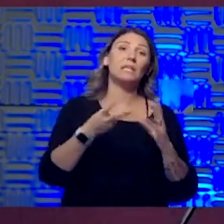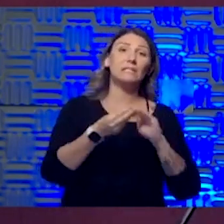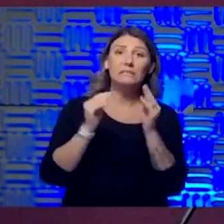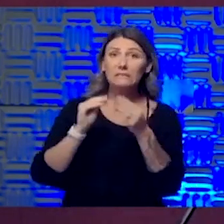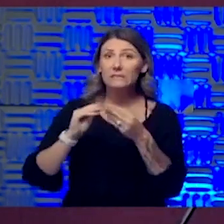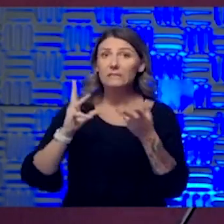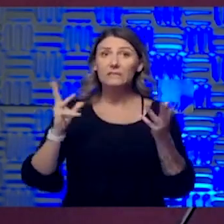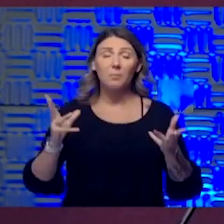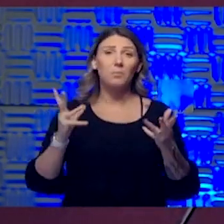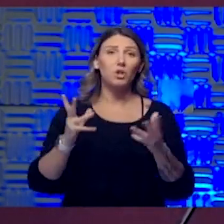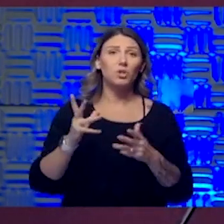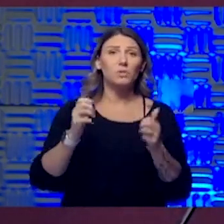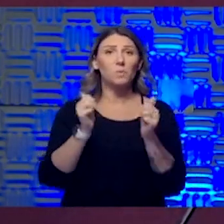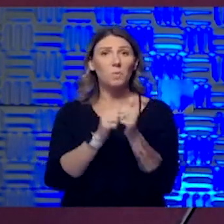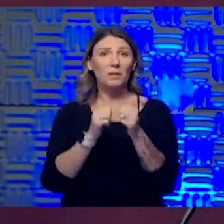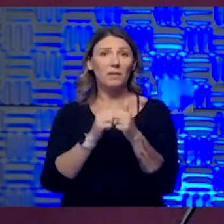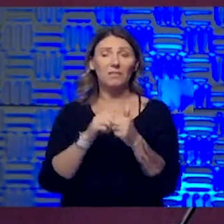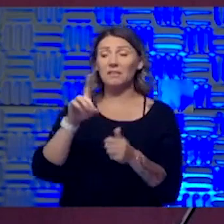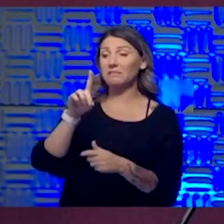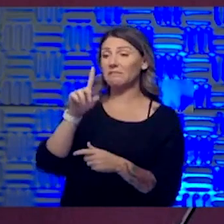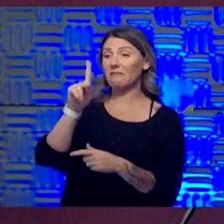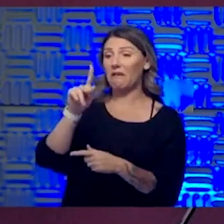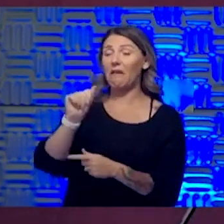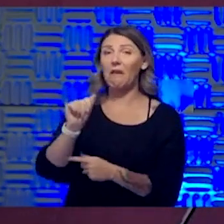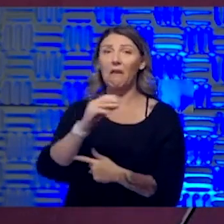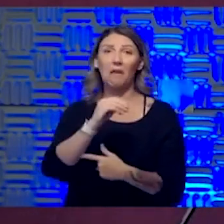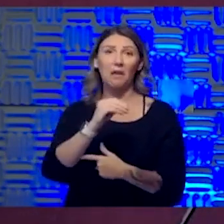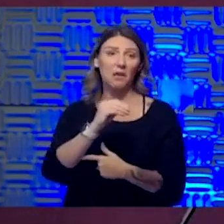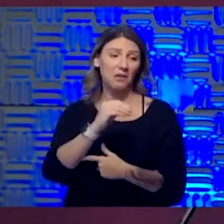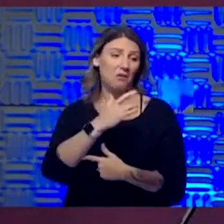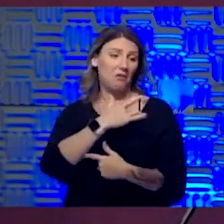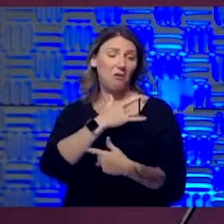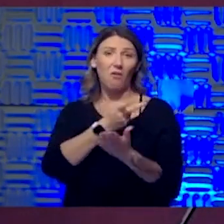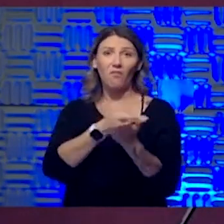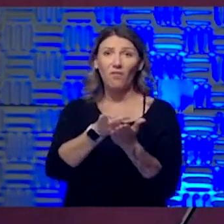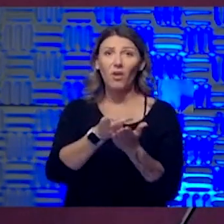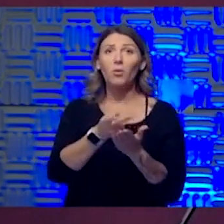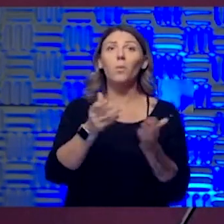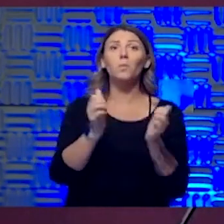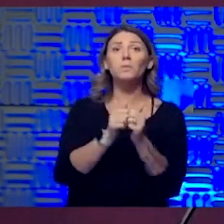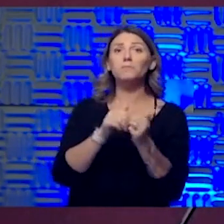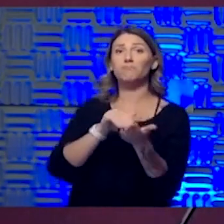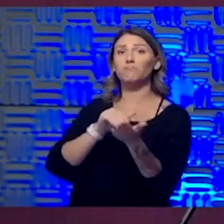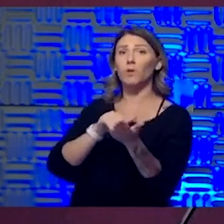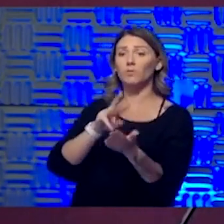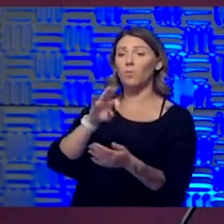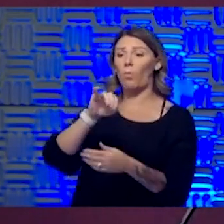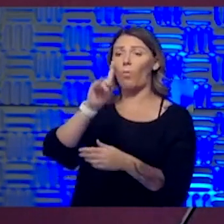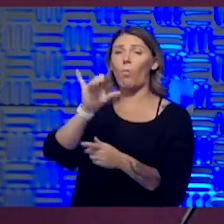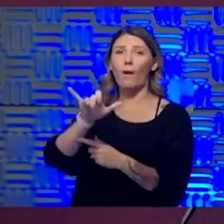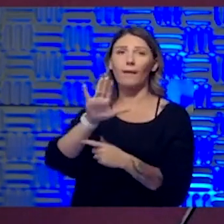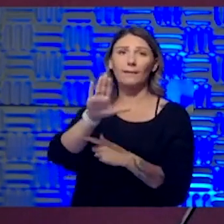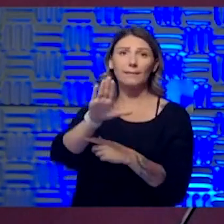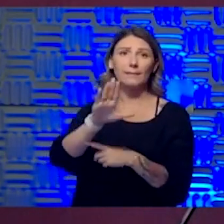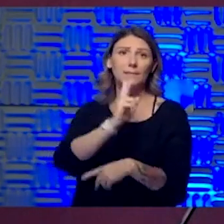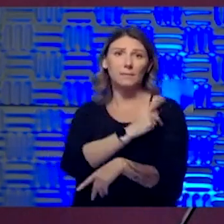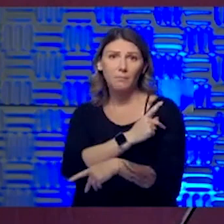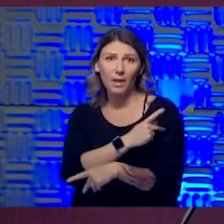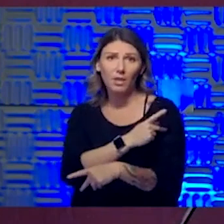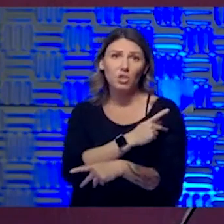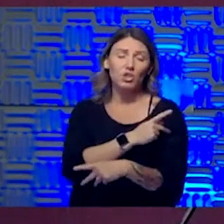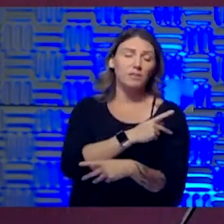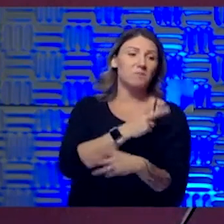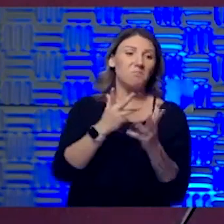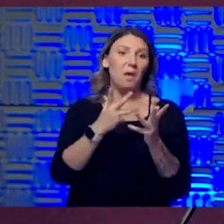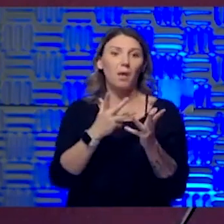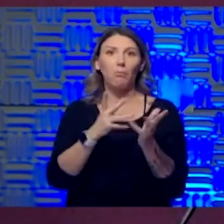congestive heart failure, where Dr. Wiley and his colleagues' patients are, um, you know, maybe taking an extra dose of their, uh,